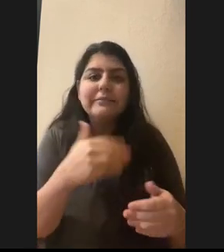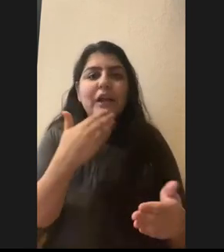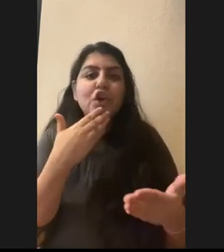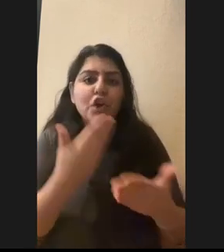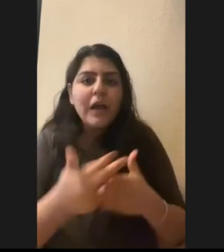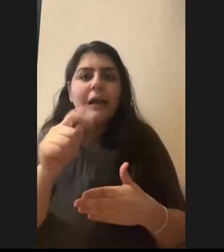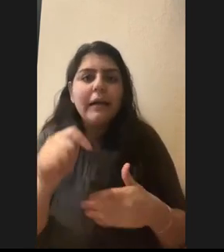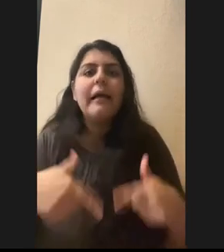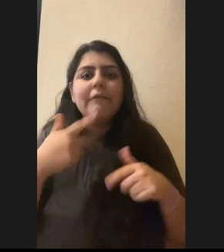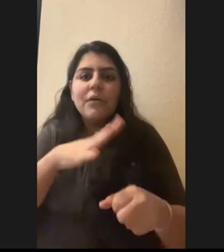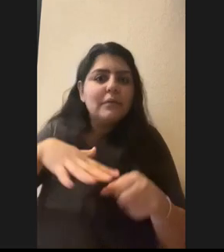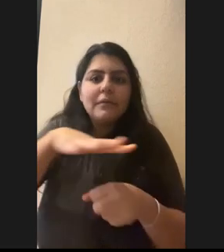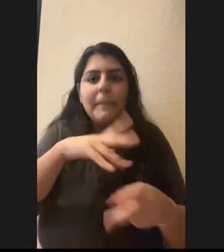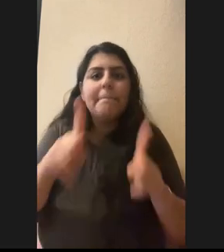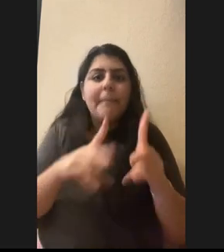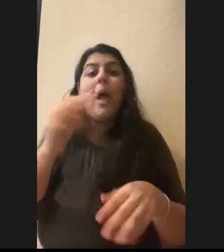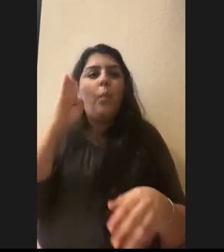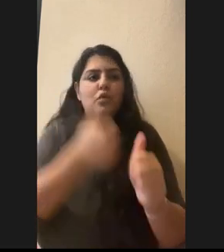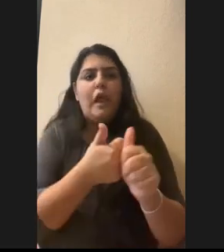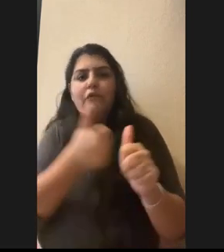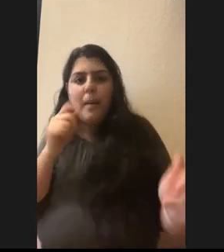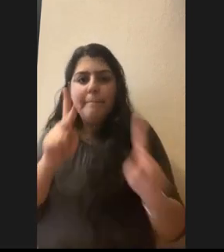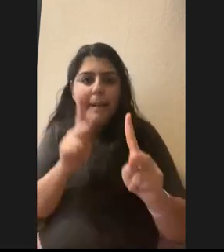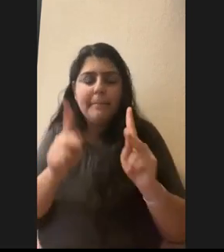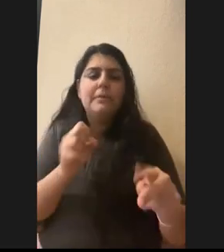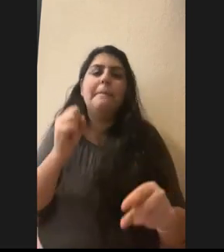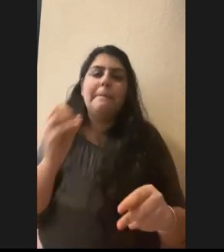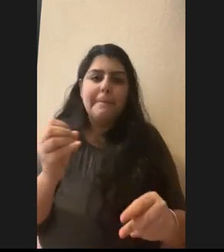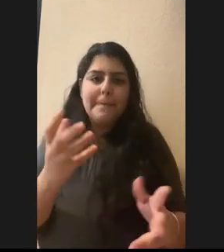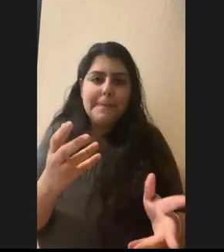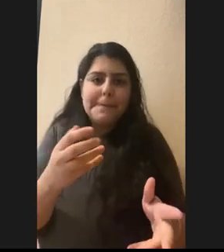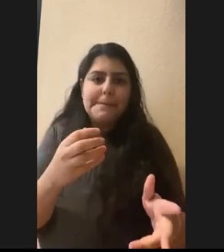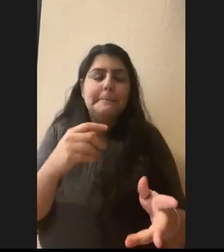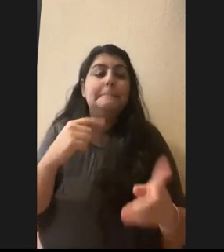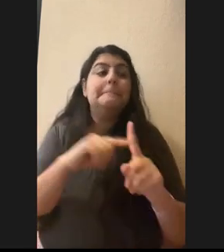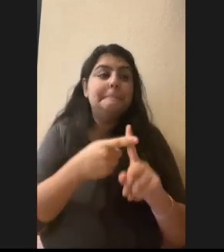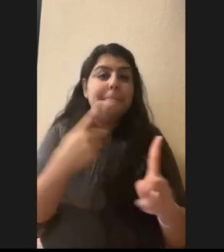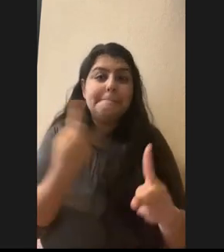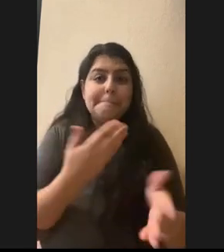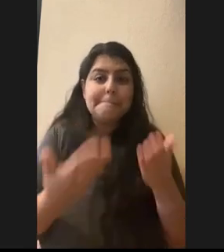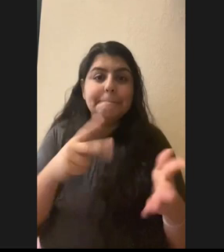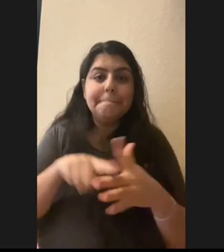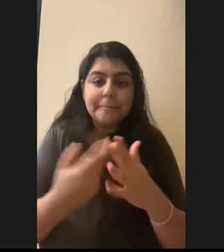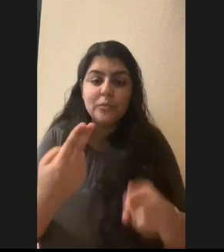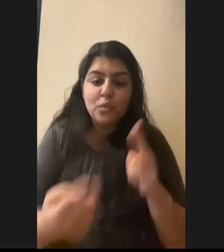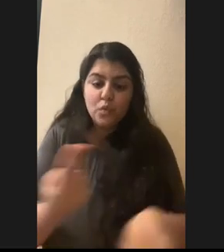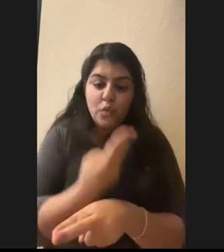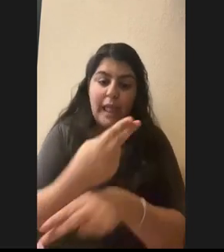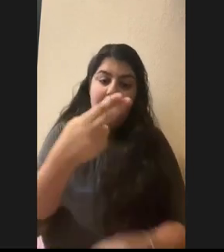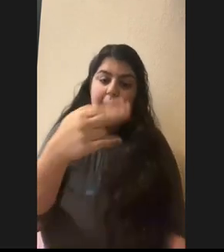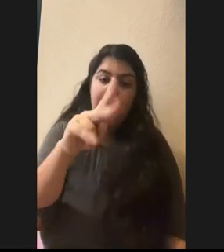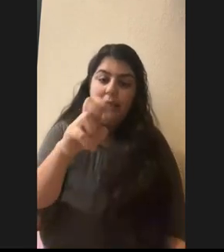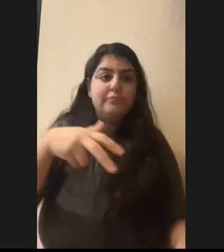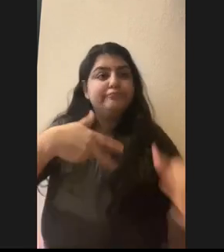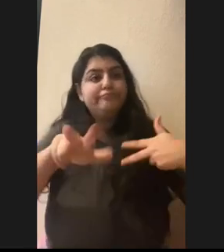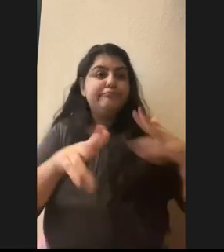living around people and they'll avoid people. So as we maybe start using a hiking trail more, the animals are